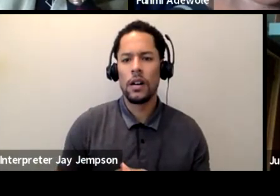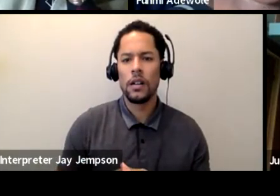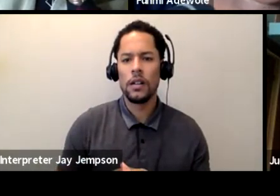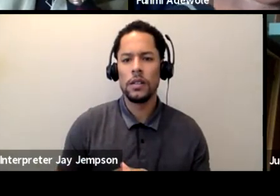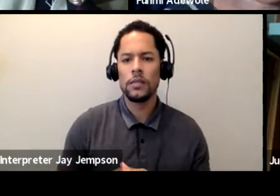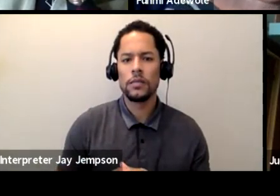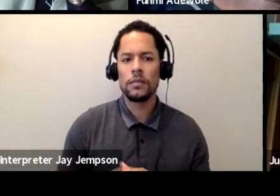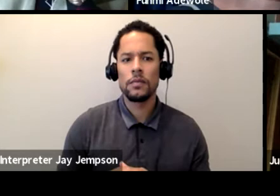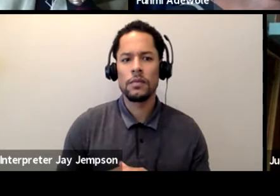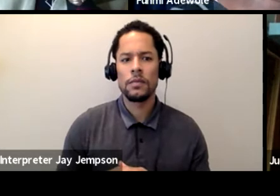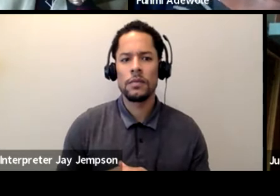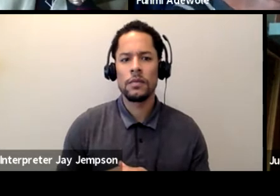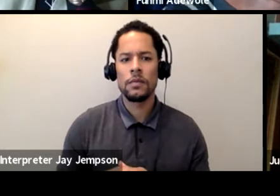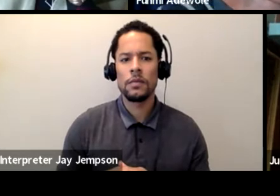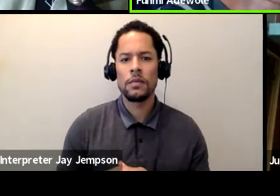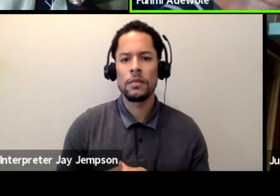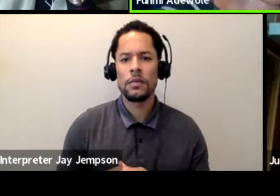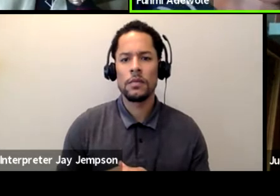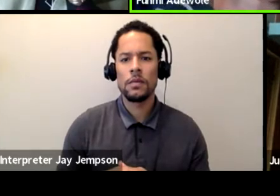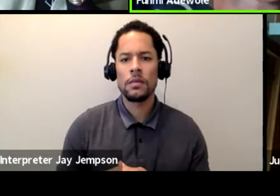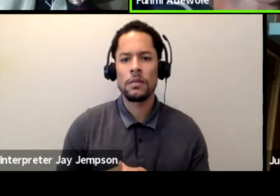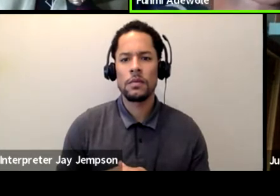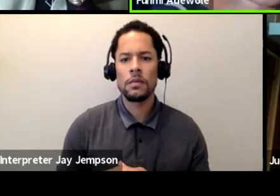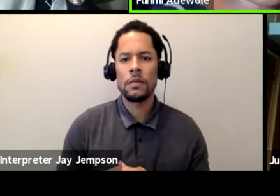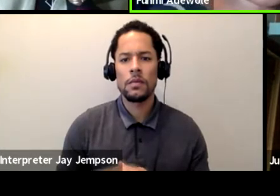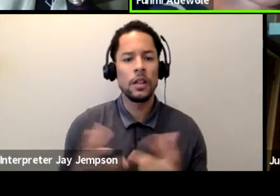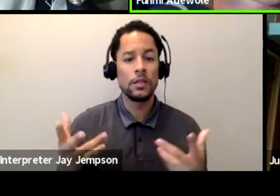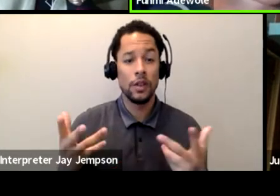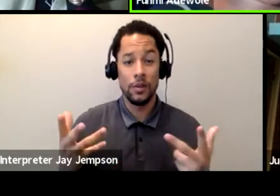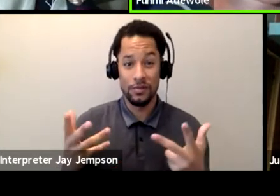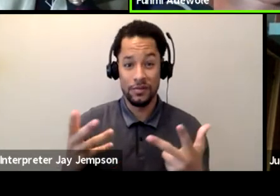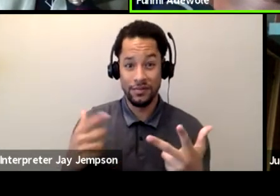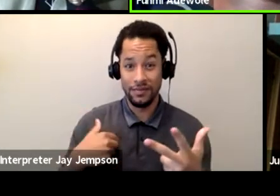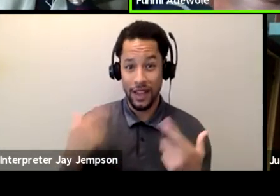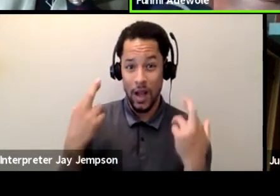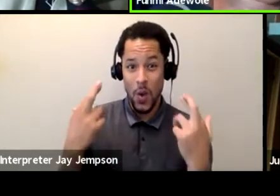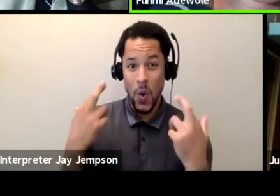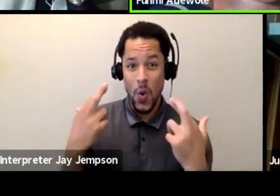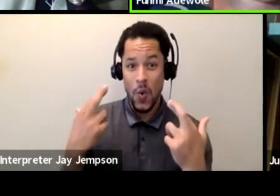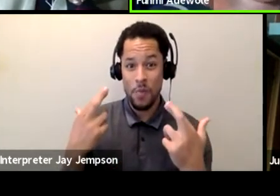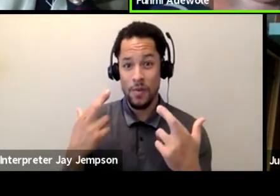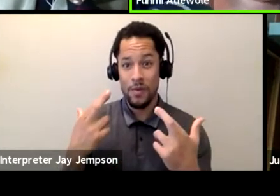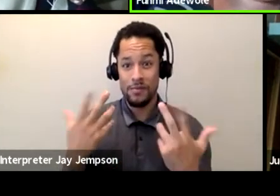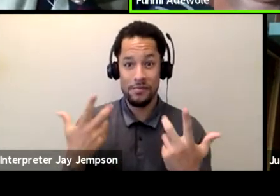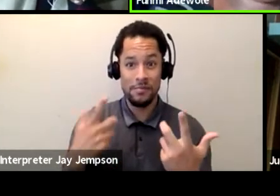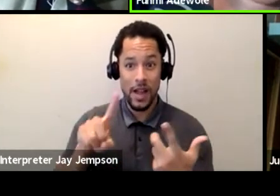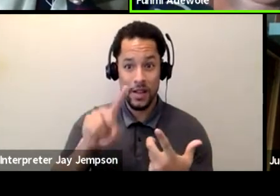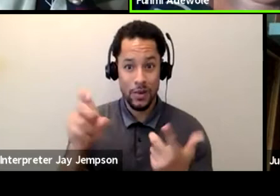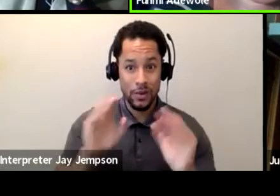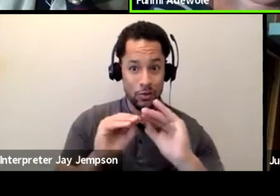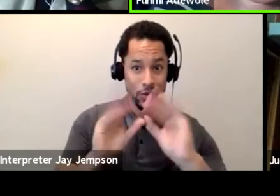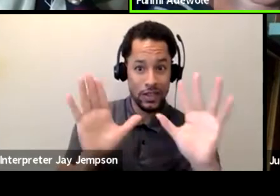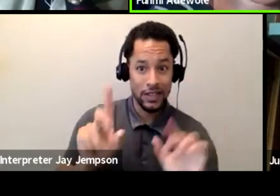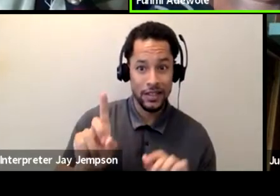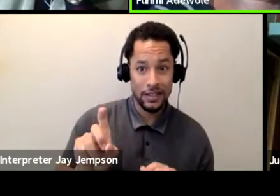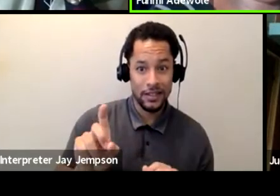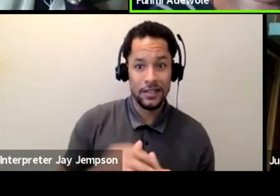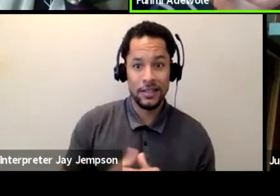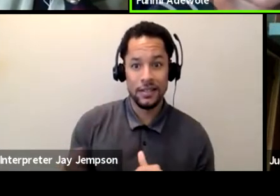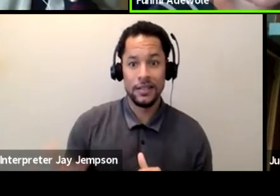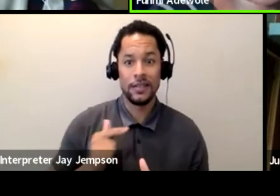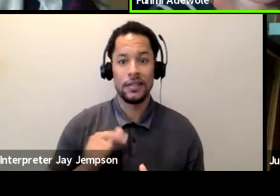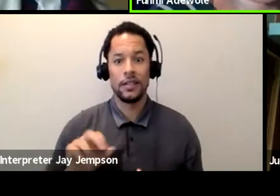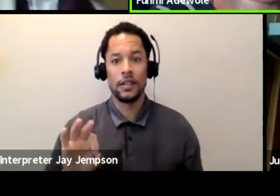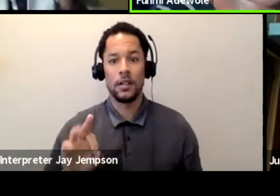That's my question for the three of you. Sounds. Yeah. I hope that it's articulate enough. Yeah. I'll, um, I'll start with